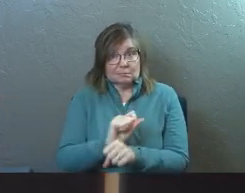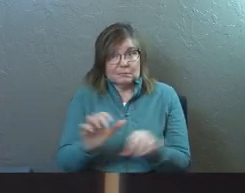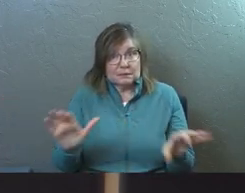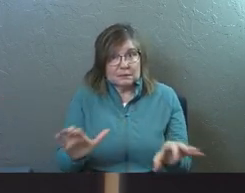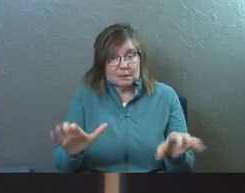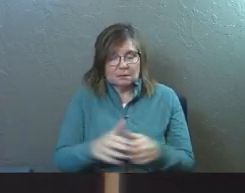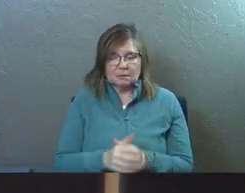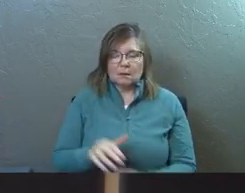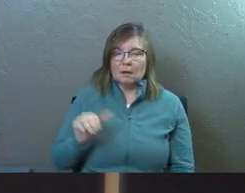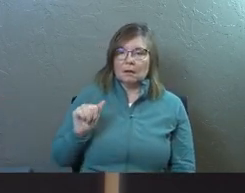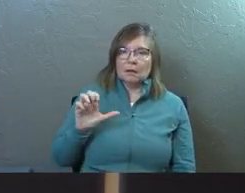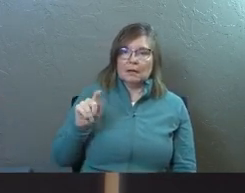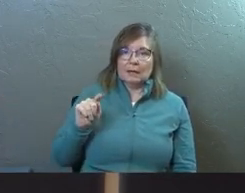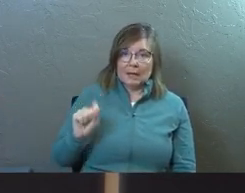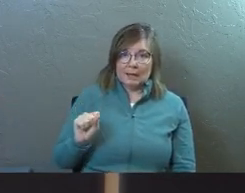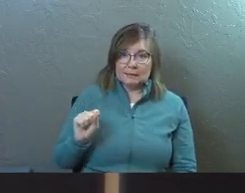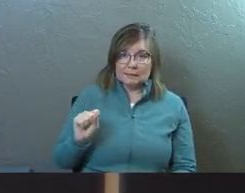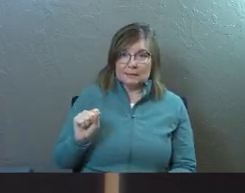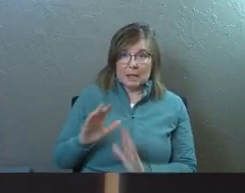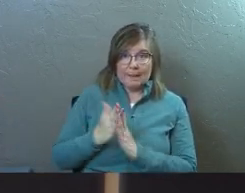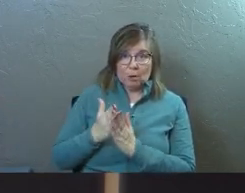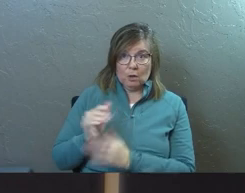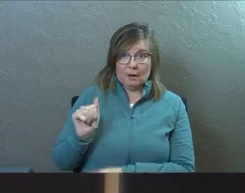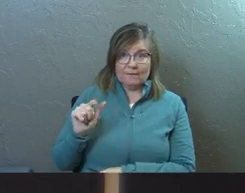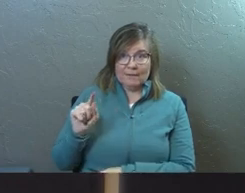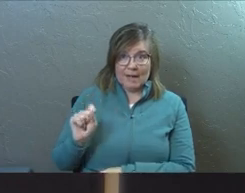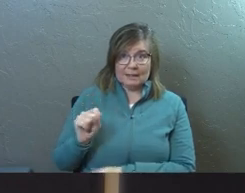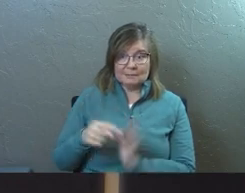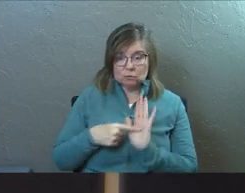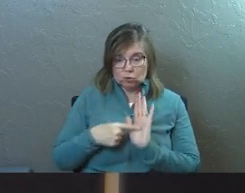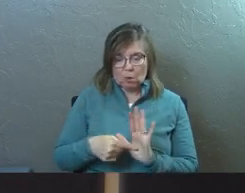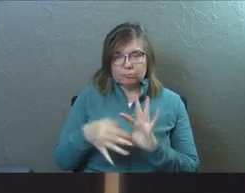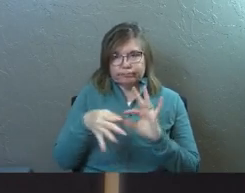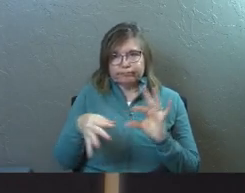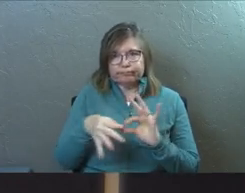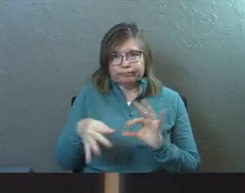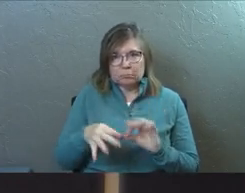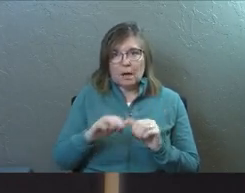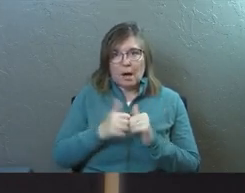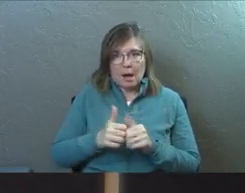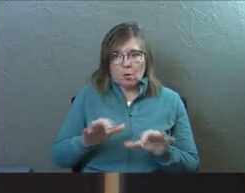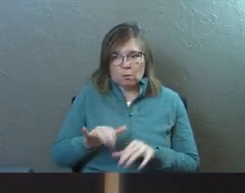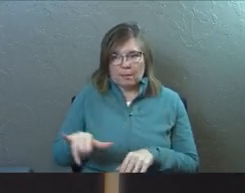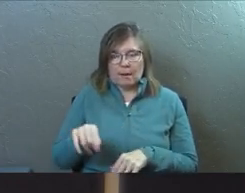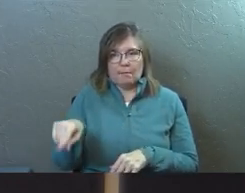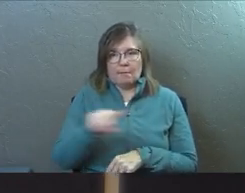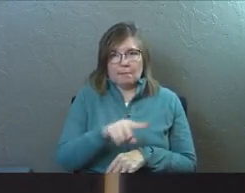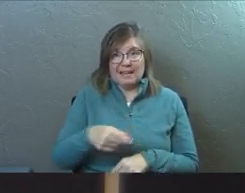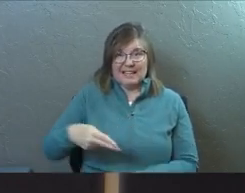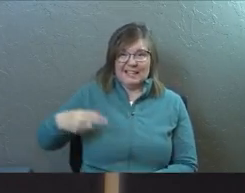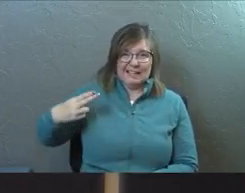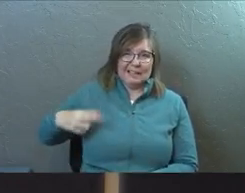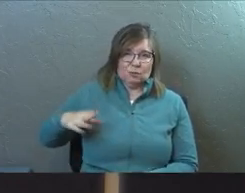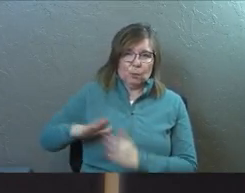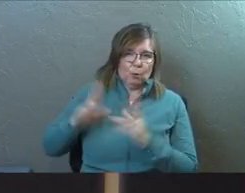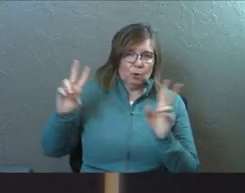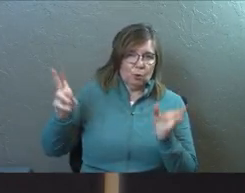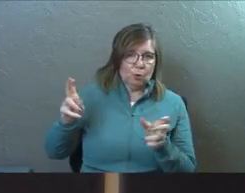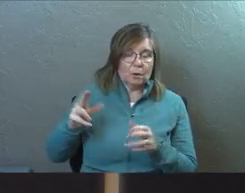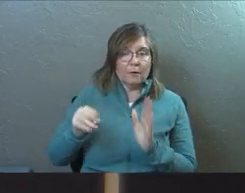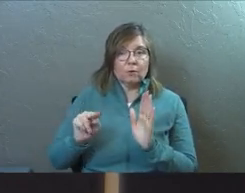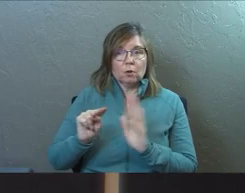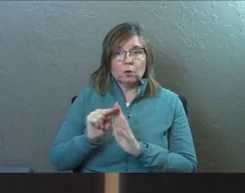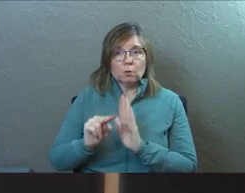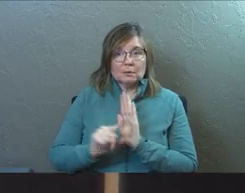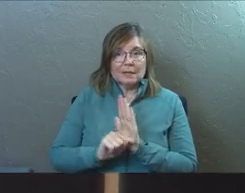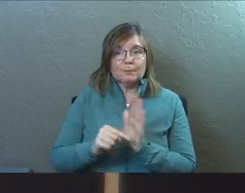is the chronicle of how they did that. It is the history book in the New Testament that shows us